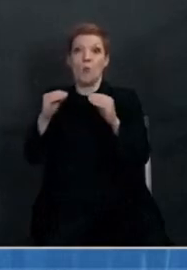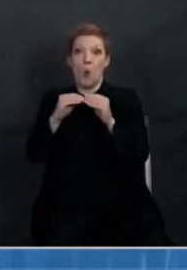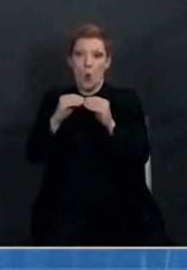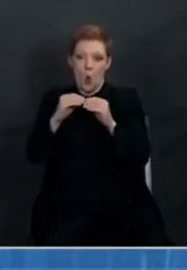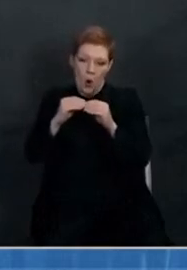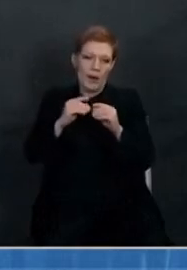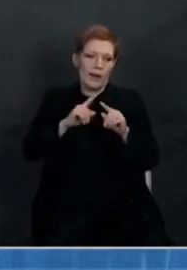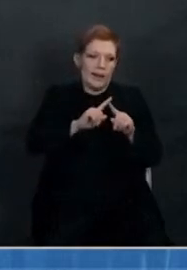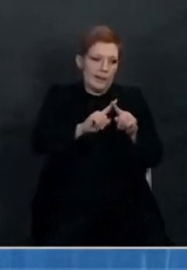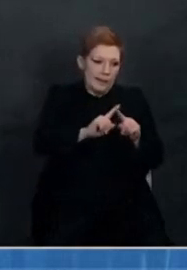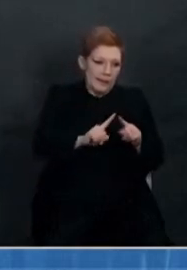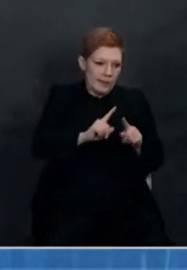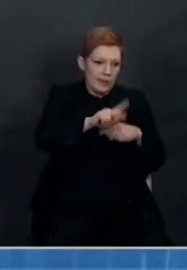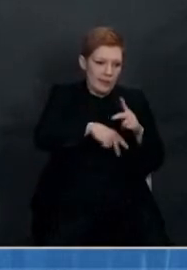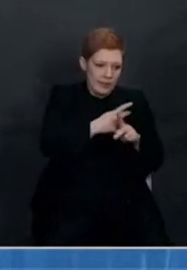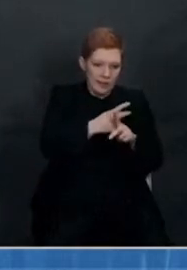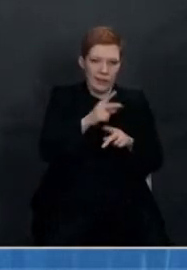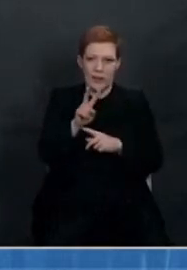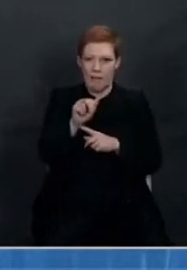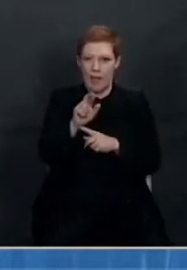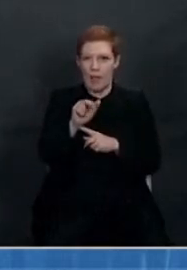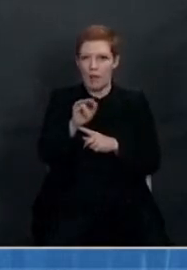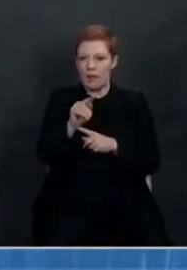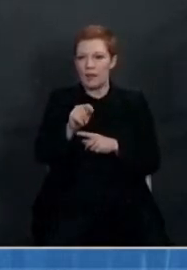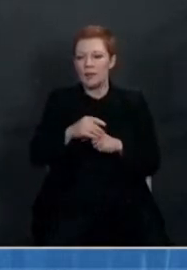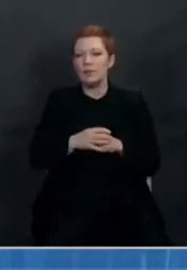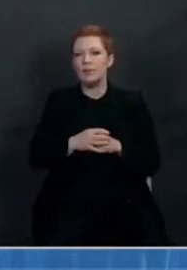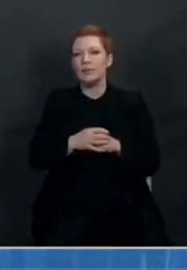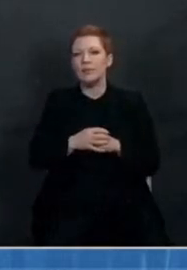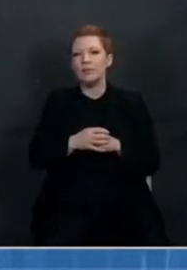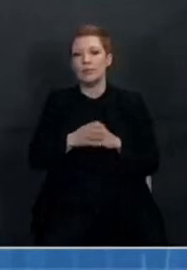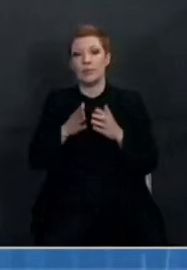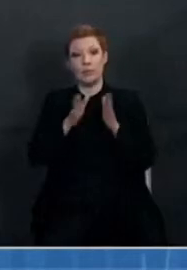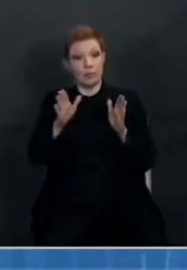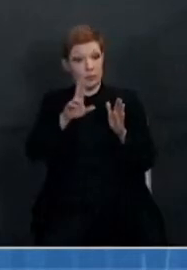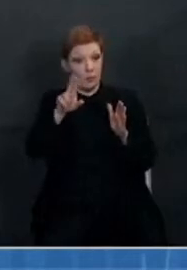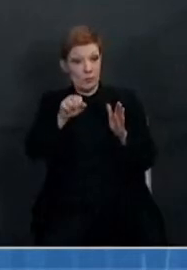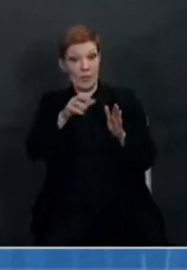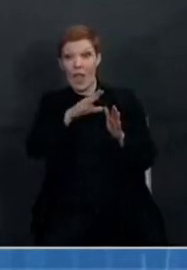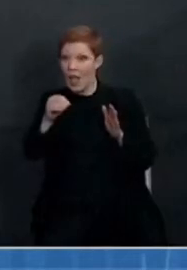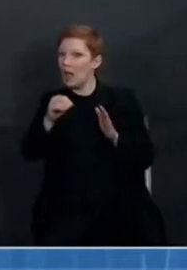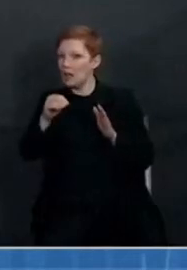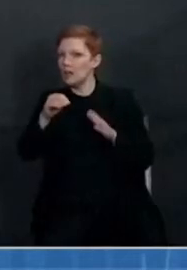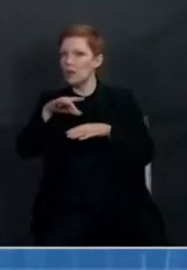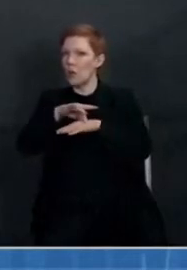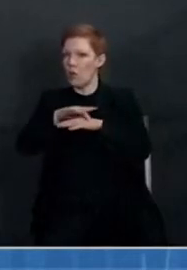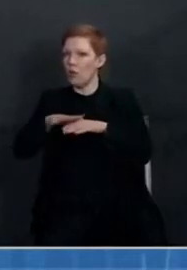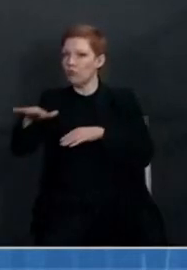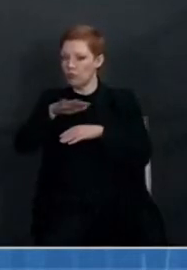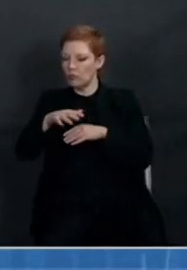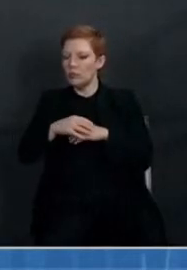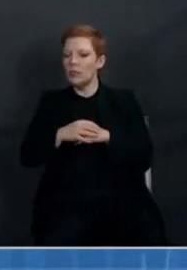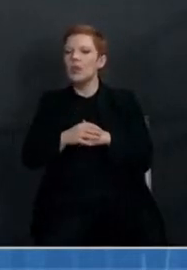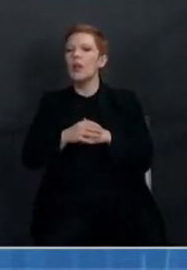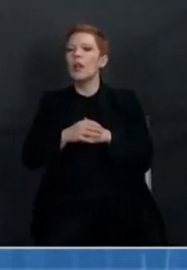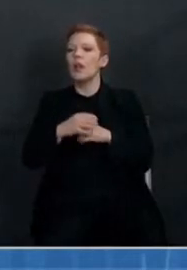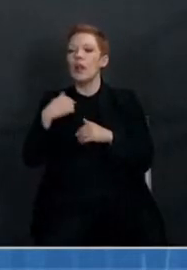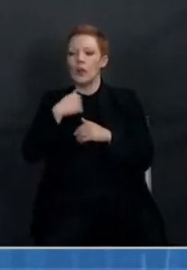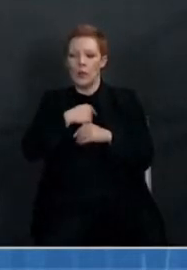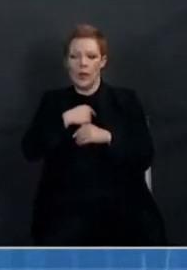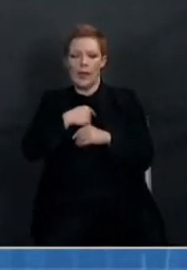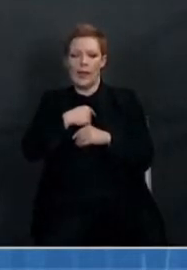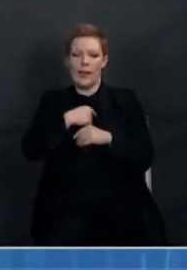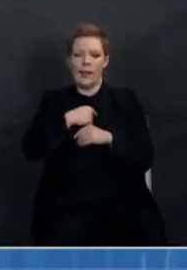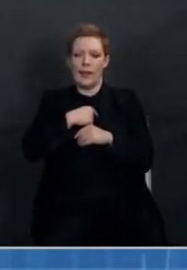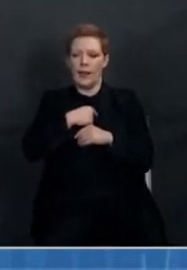at what we have here in the United States as well as globally, when we talk about efficiently and getting these